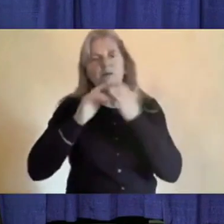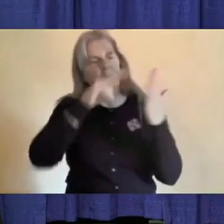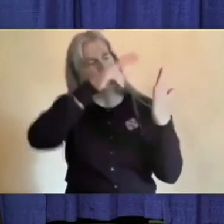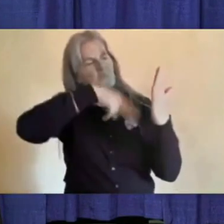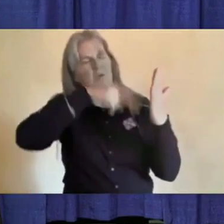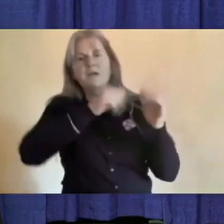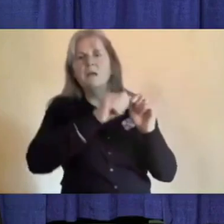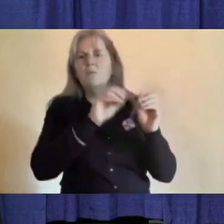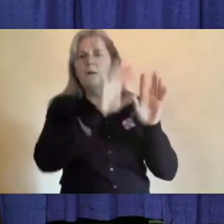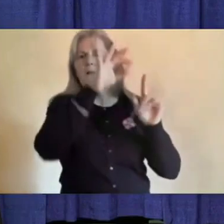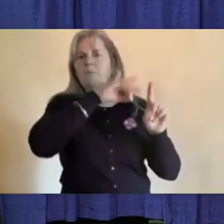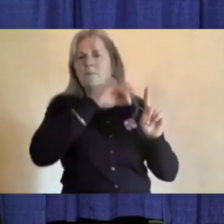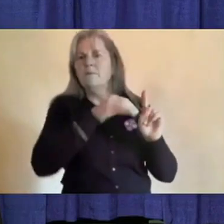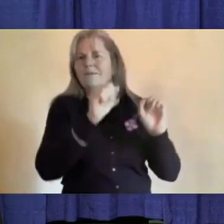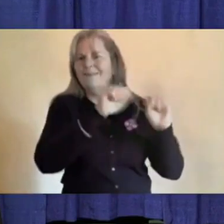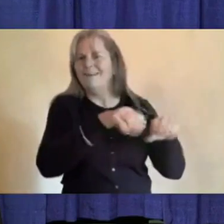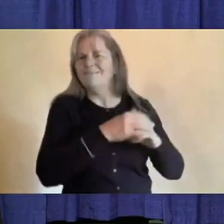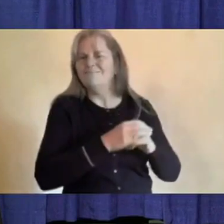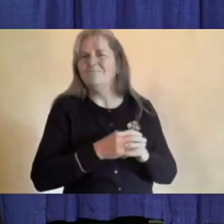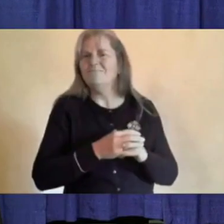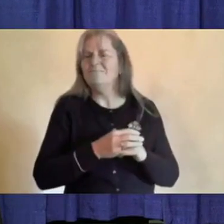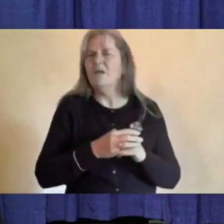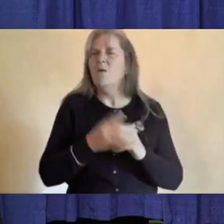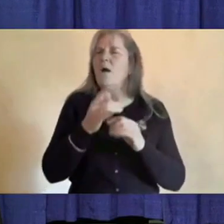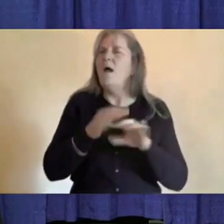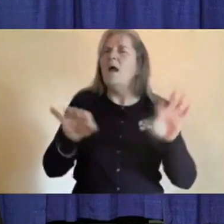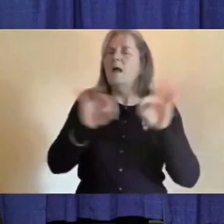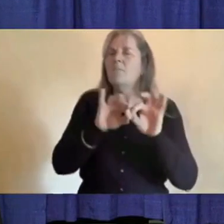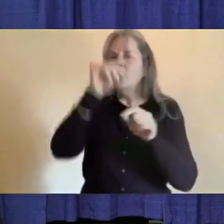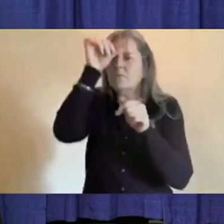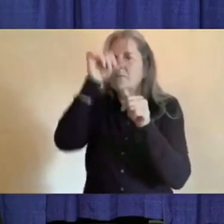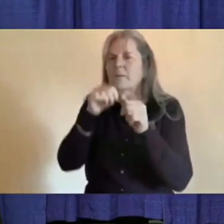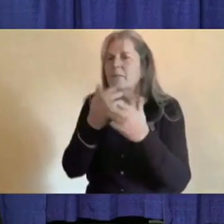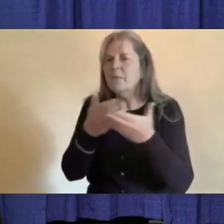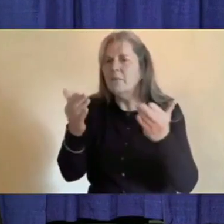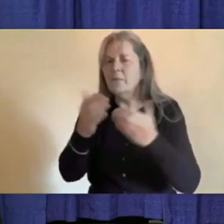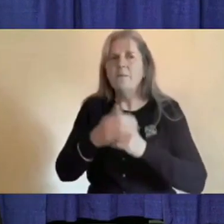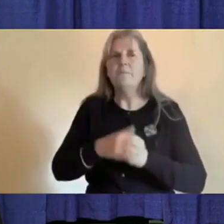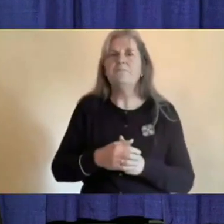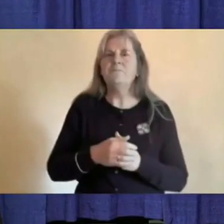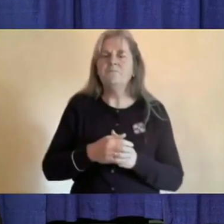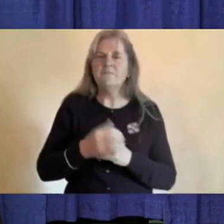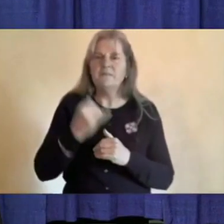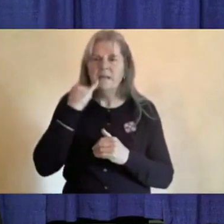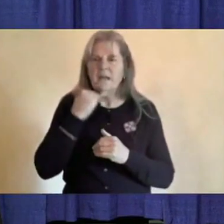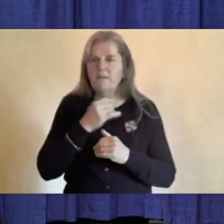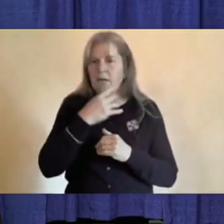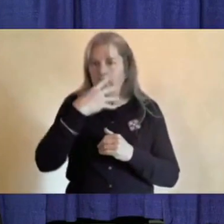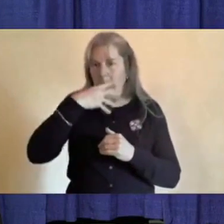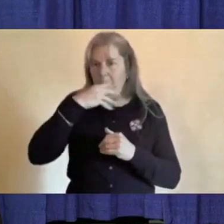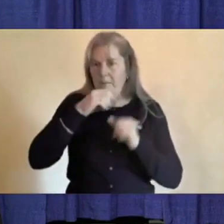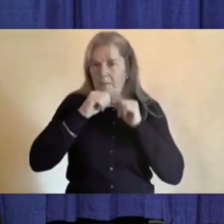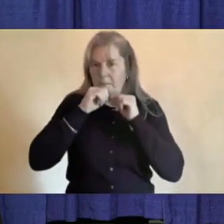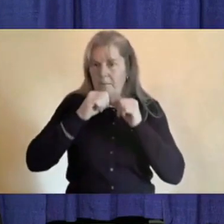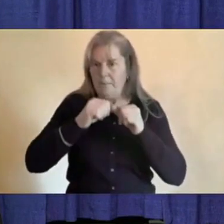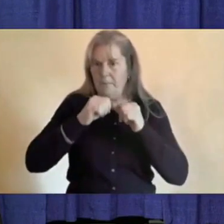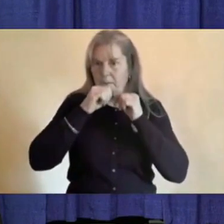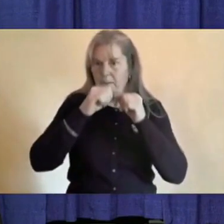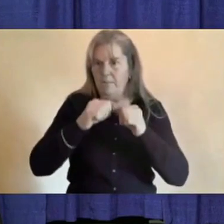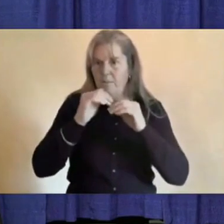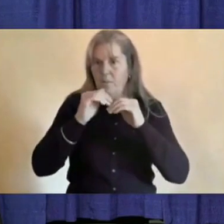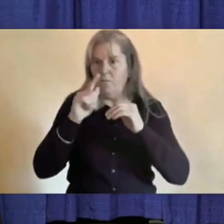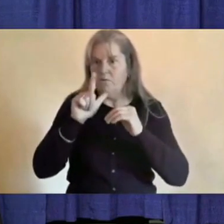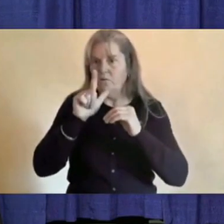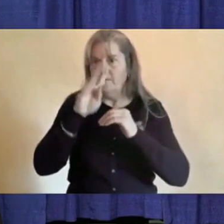Probably the most important things to take away today is that a persisting runny nose only after that first day of observation